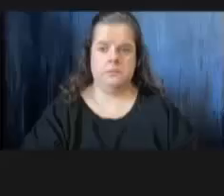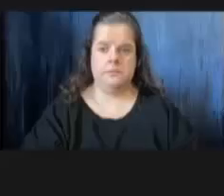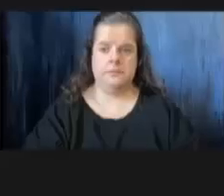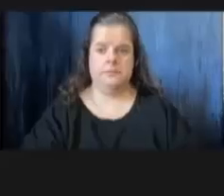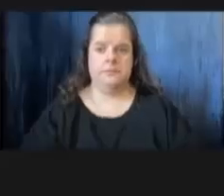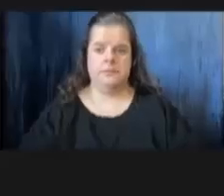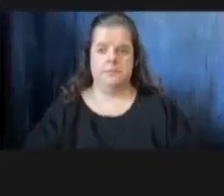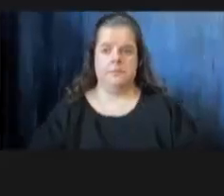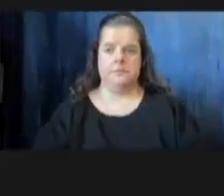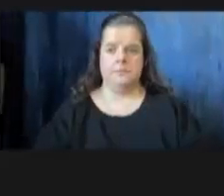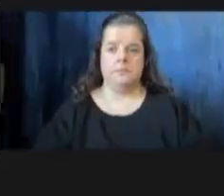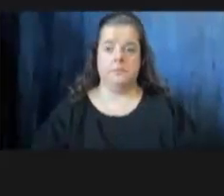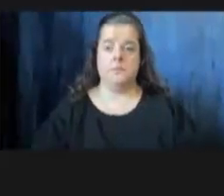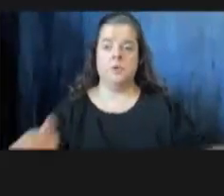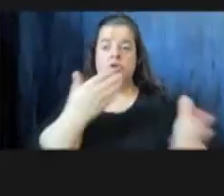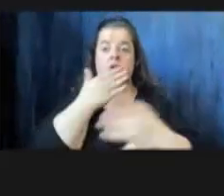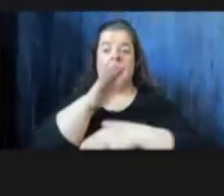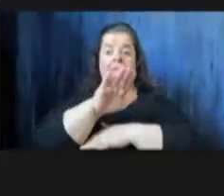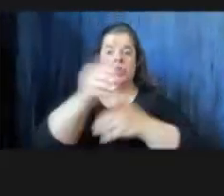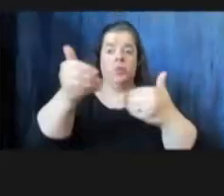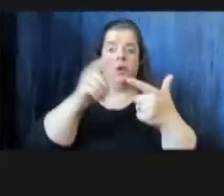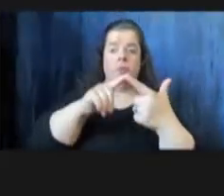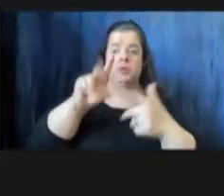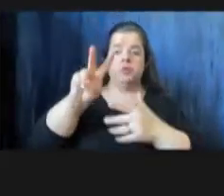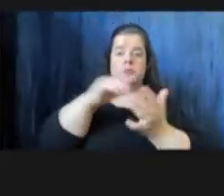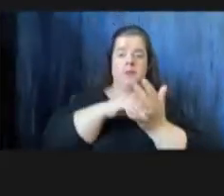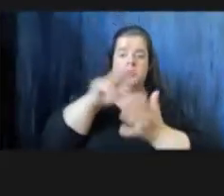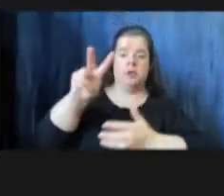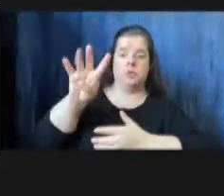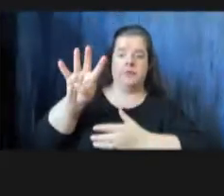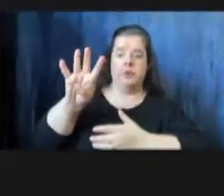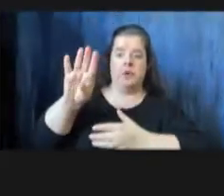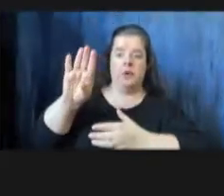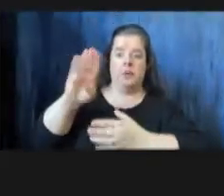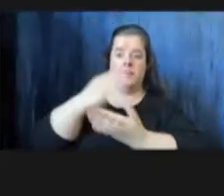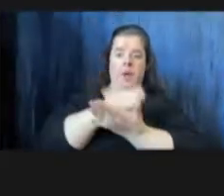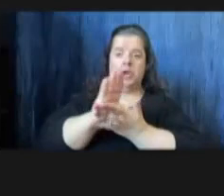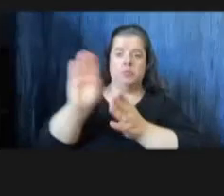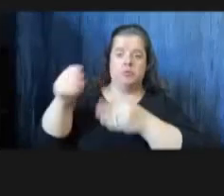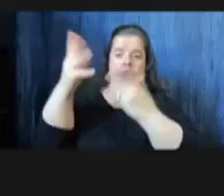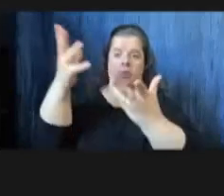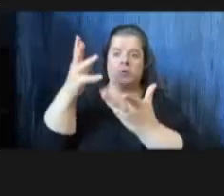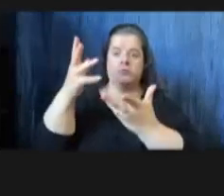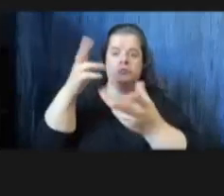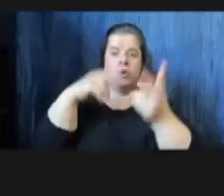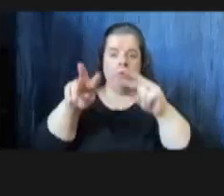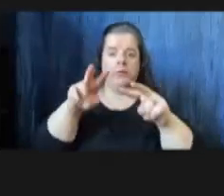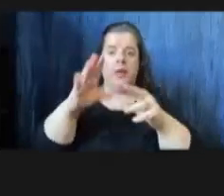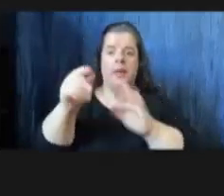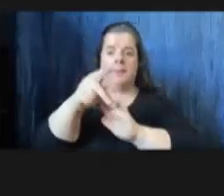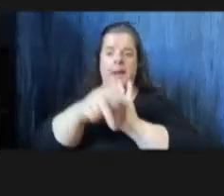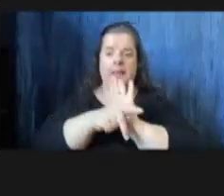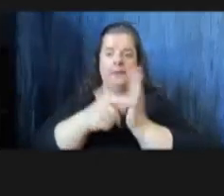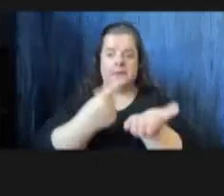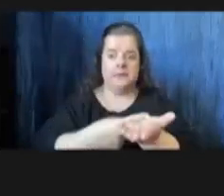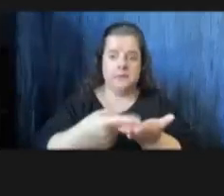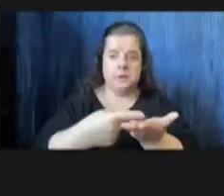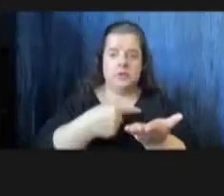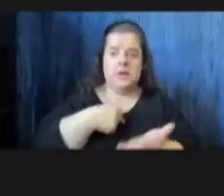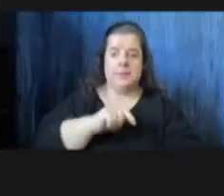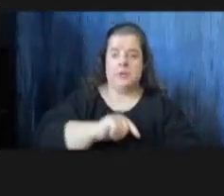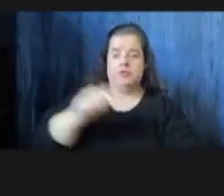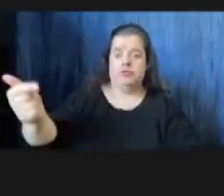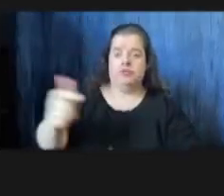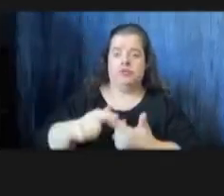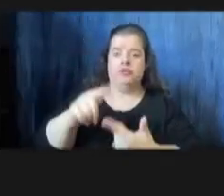so good afternoon and welcome to the 2024 budget proposal overview and policy discussion i'm gonna turn this over to